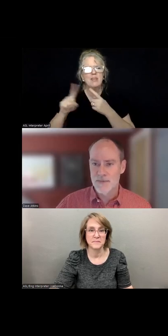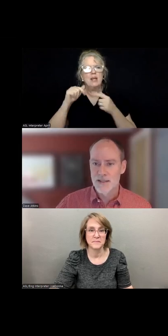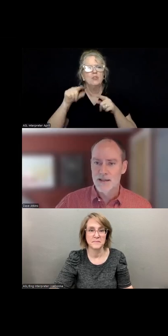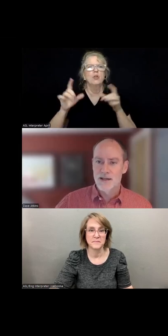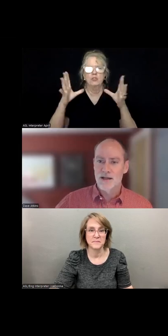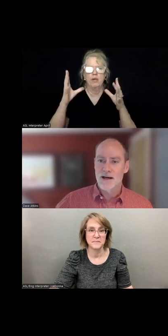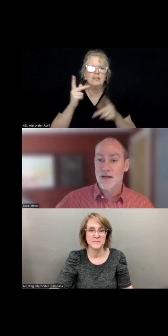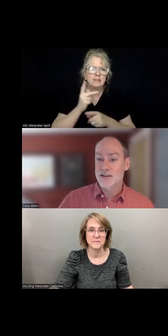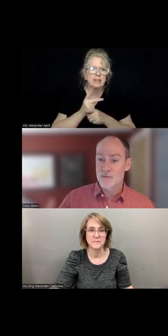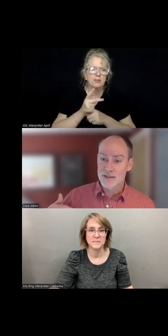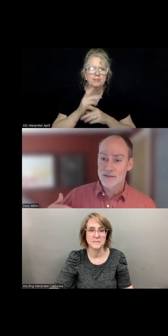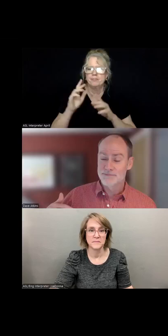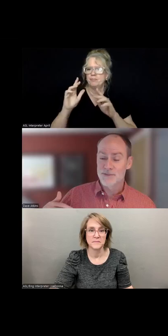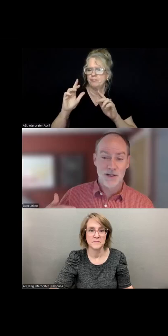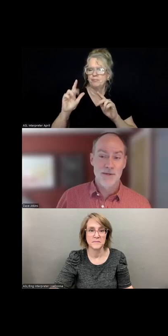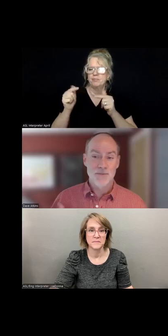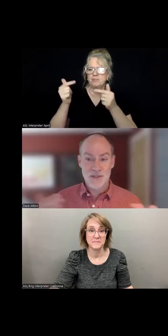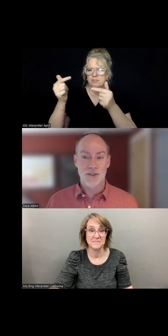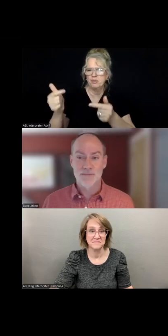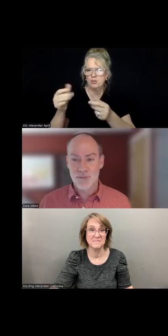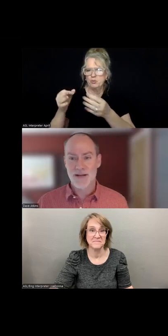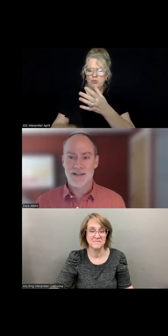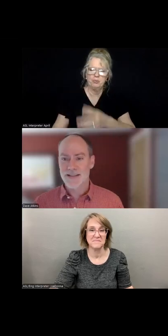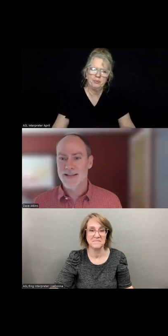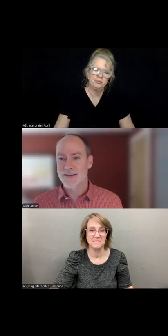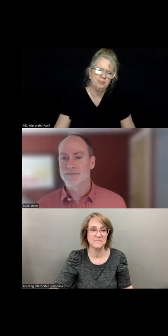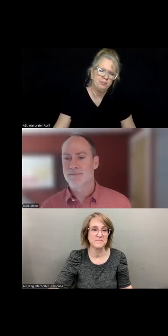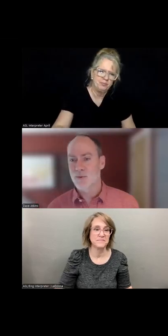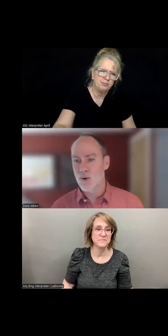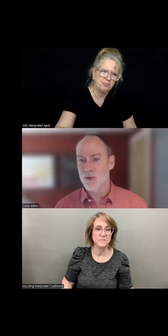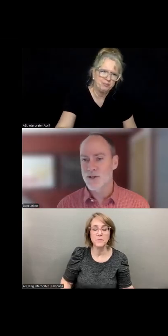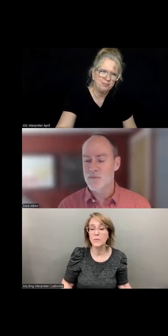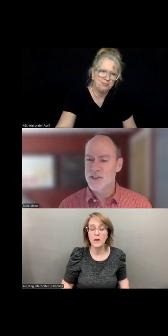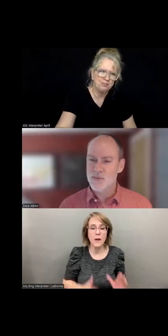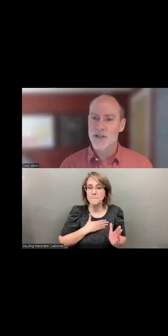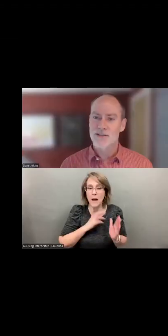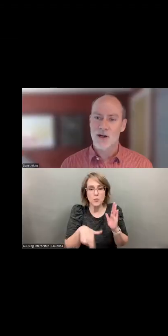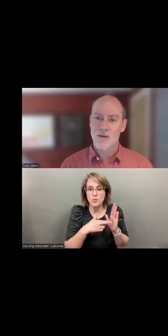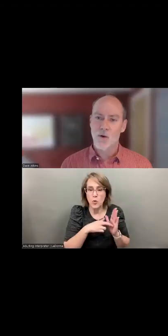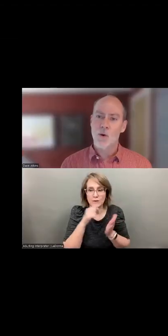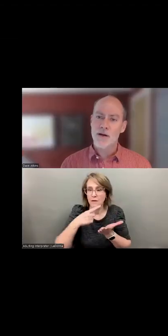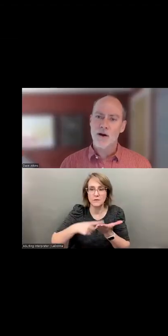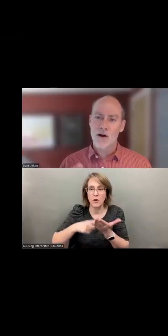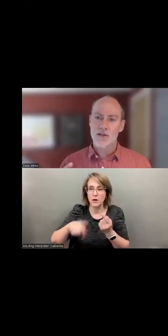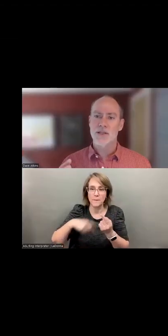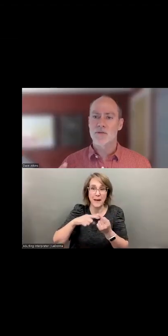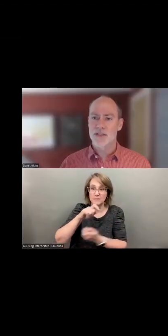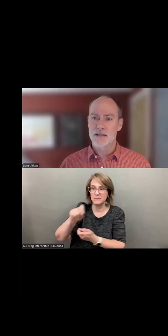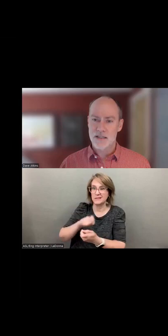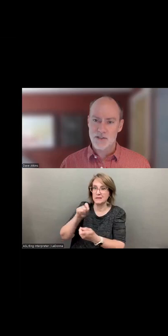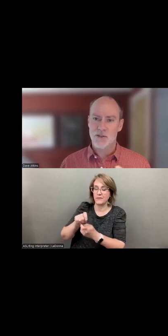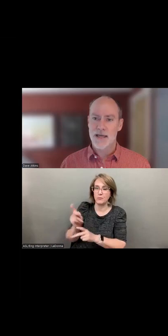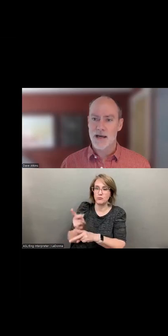care. Uh, I'm not going to be talking about specific products. That's not my role here, but just want to talk about where are